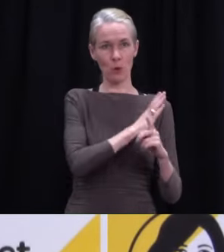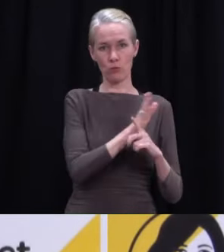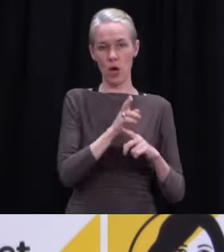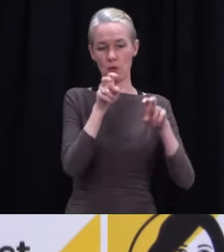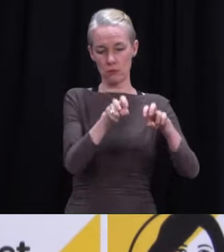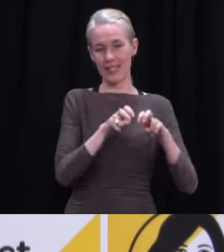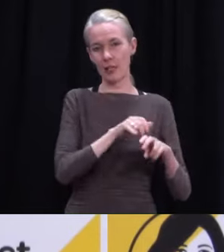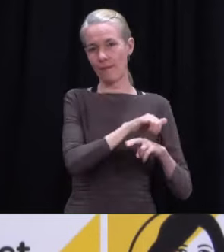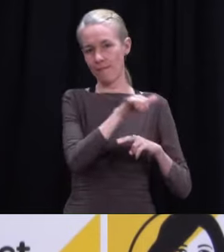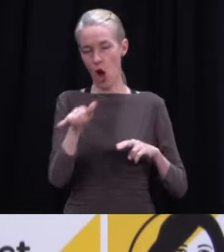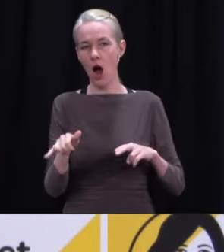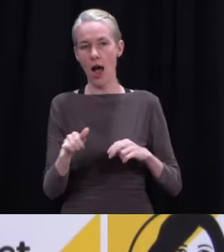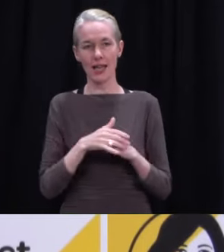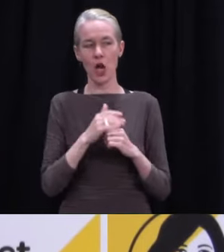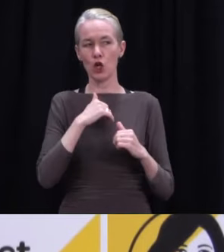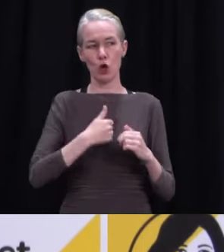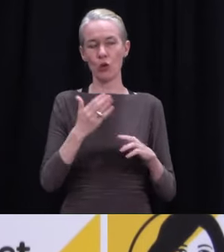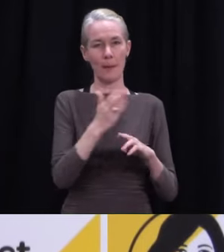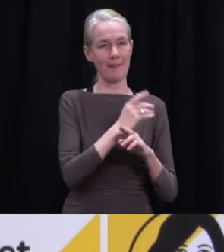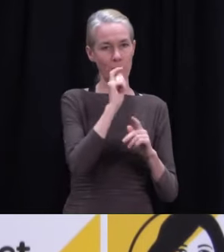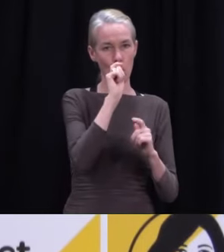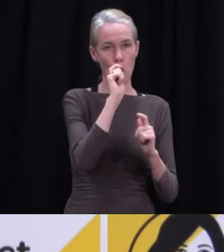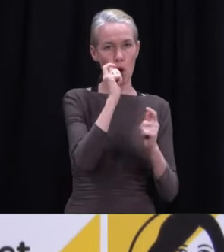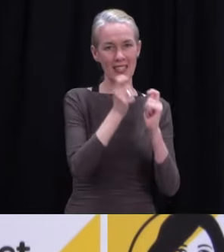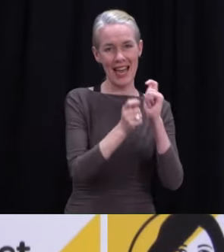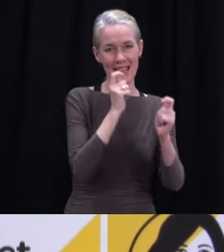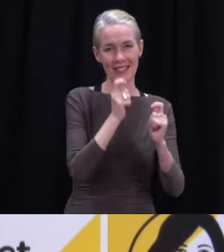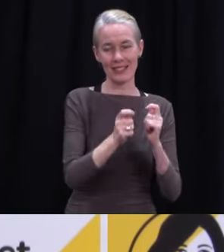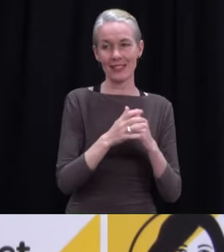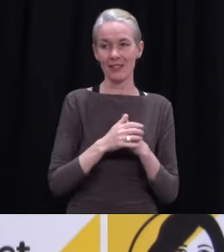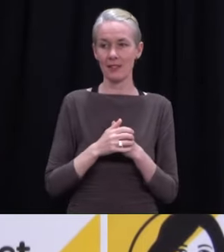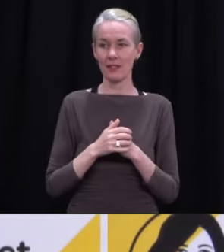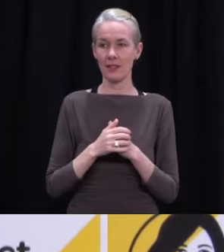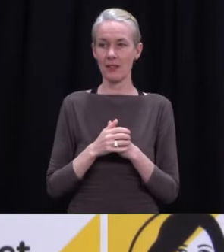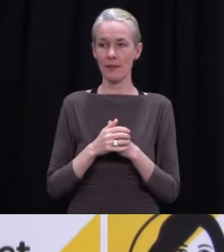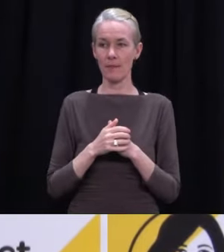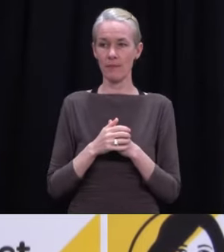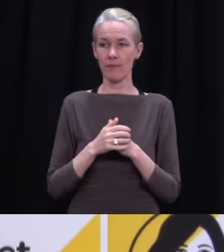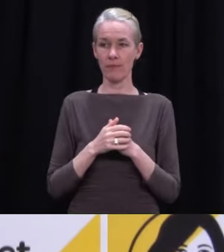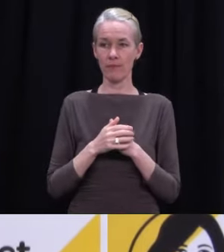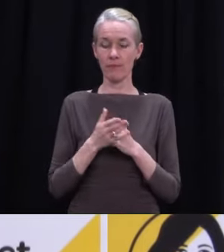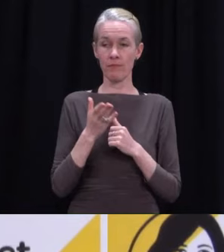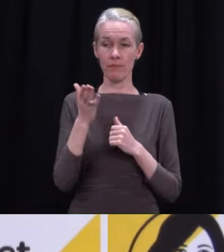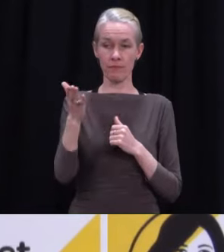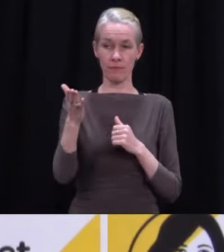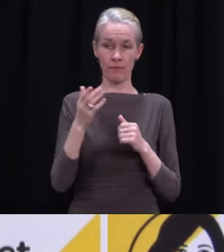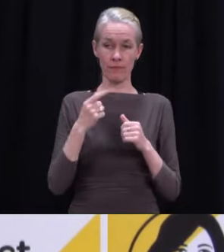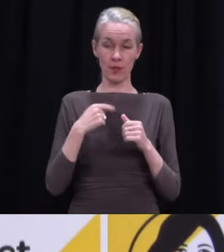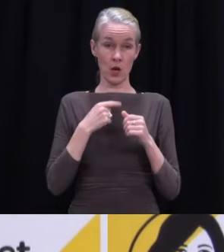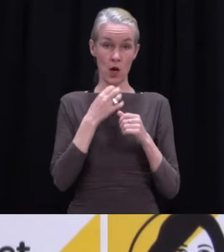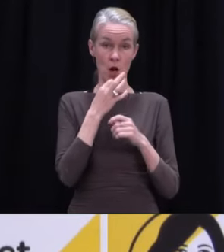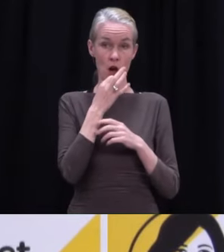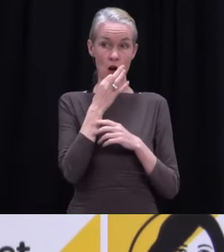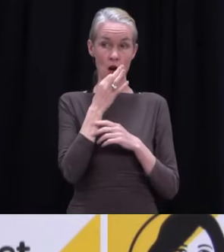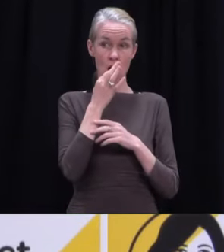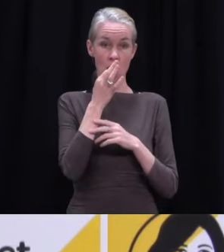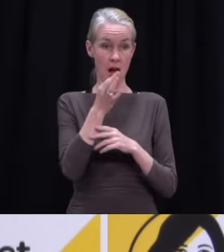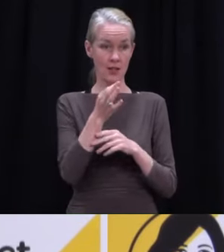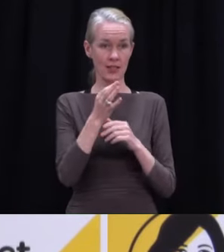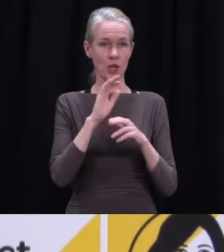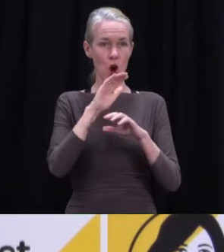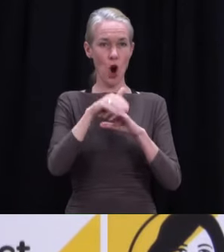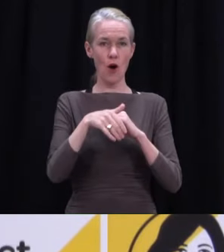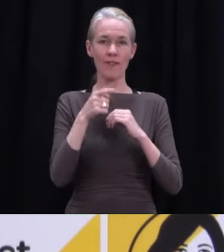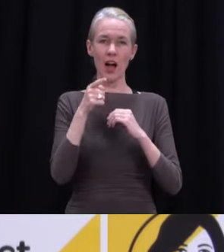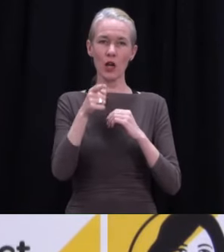So you can confirm that the government did not try to source vaccines from any other kind of third parties